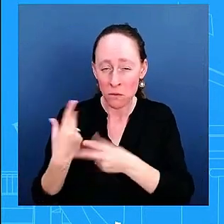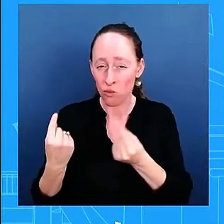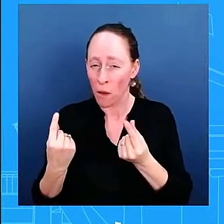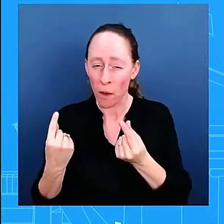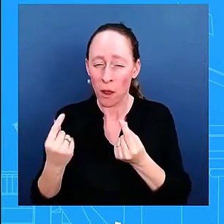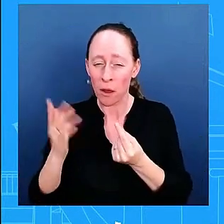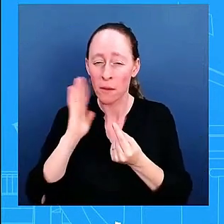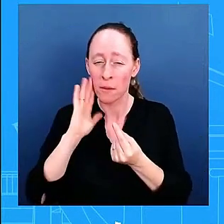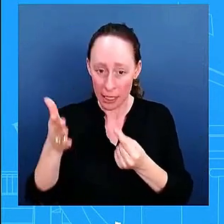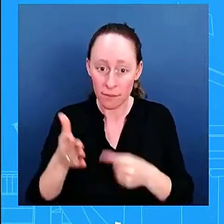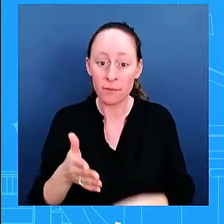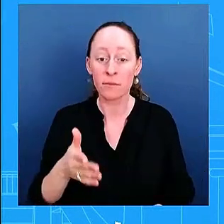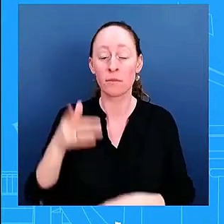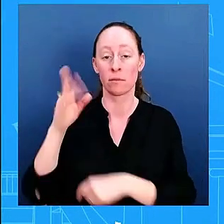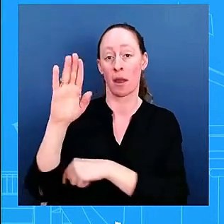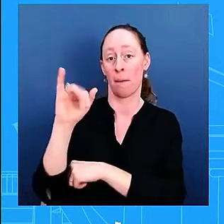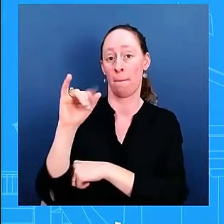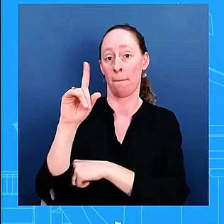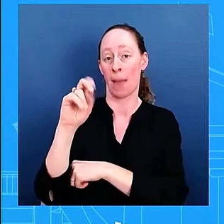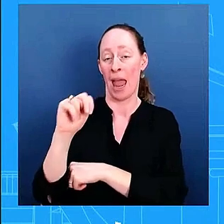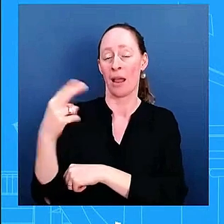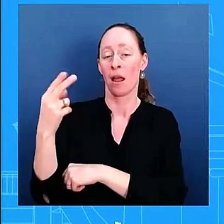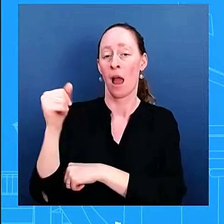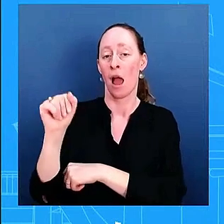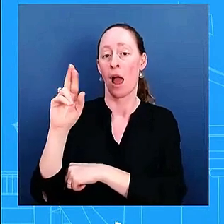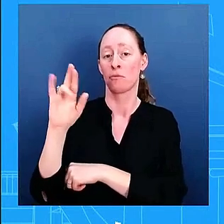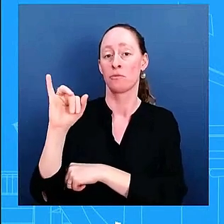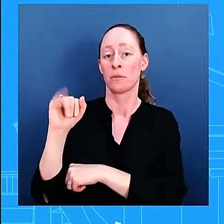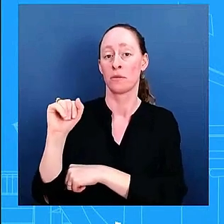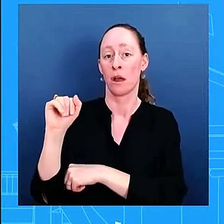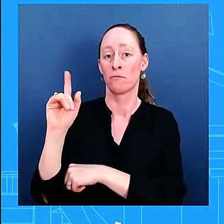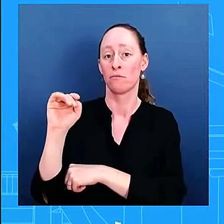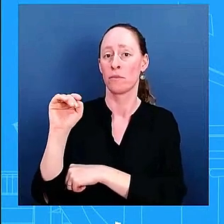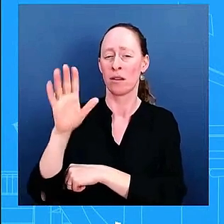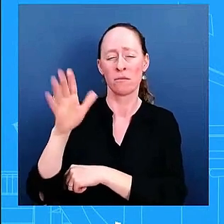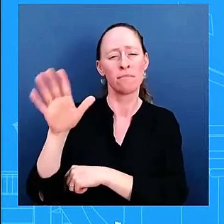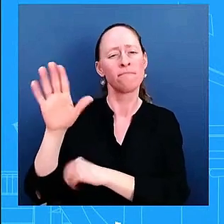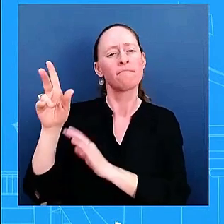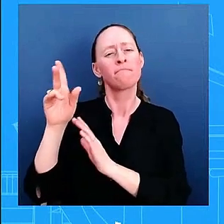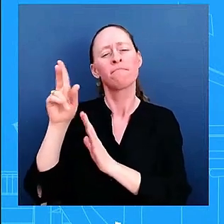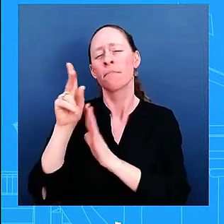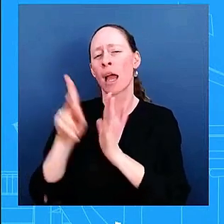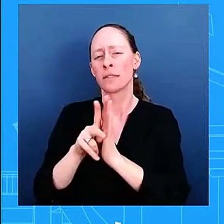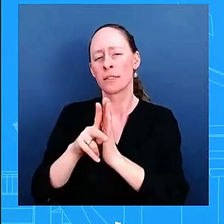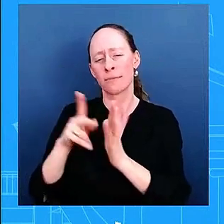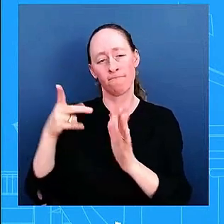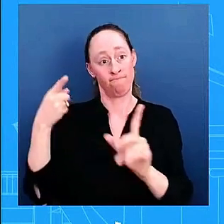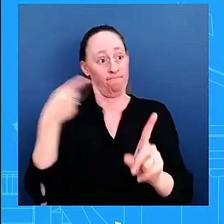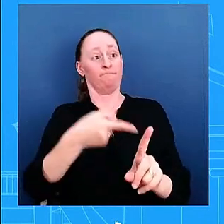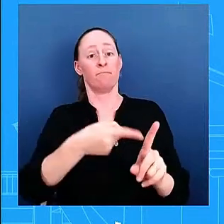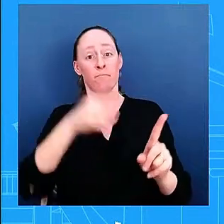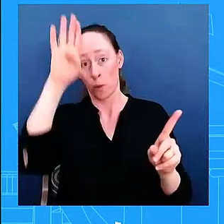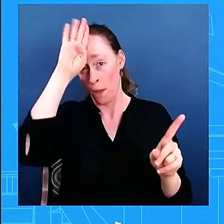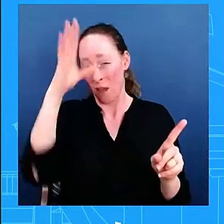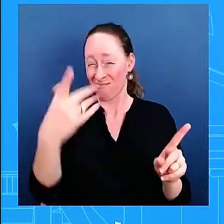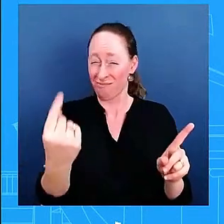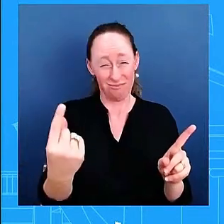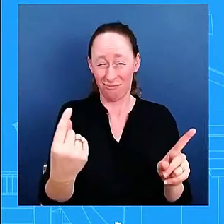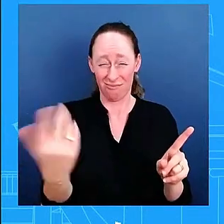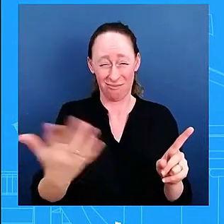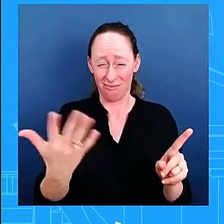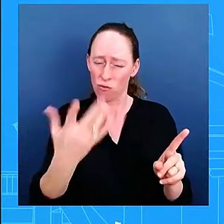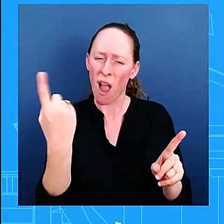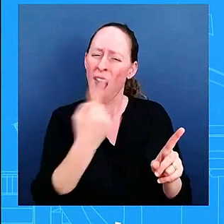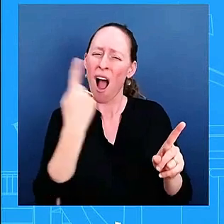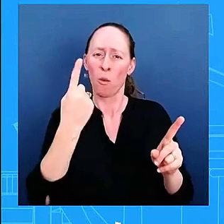administration uh policy as it relates to towards cuba uh is to always advocate for the support of the cuban people